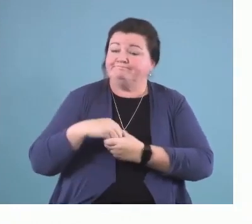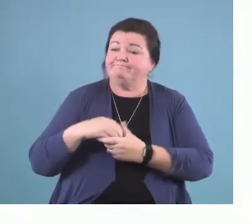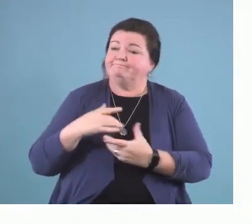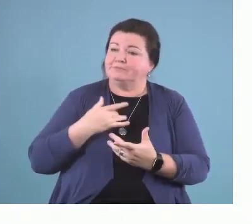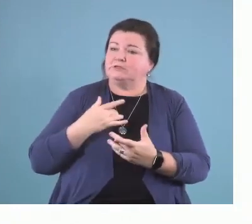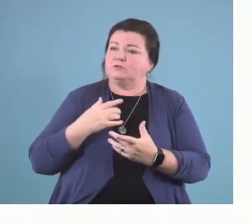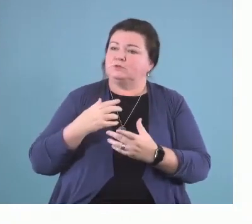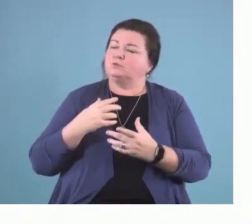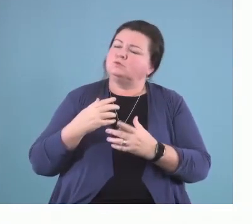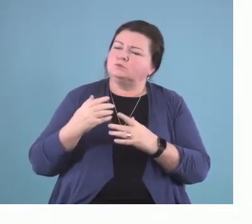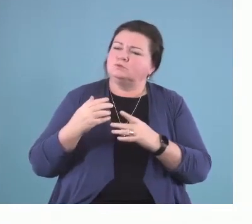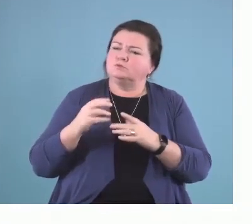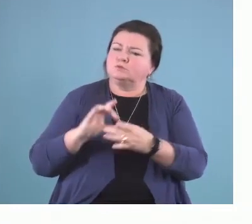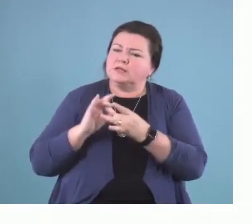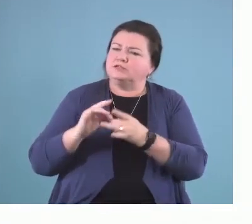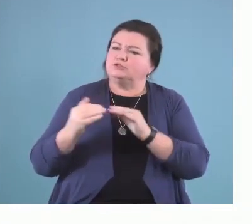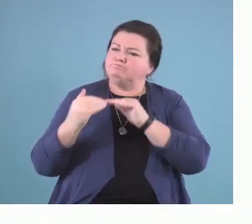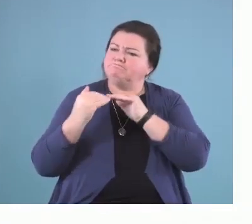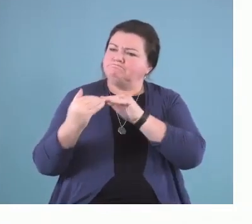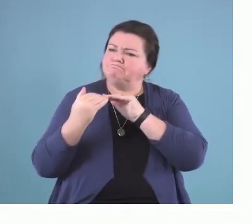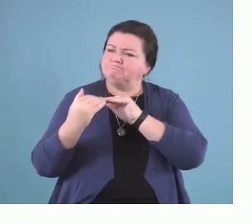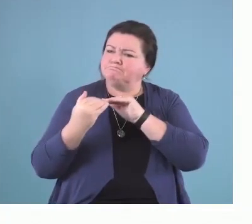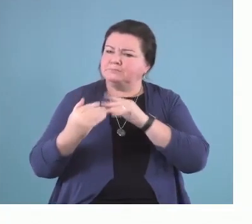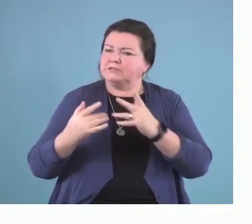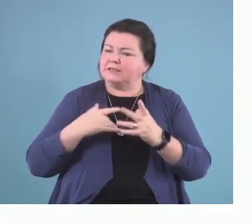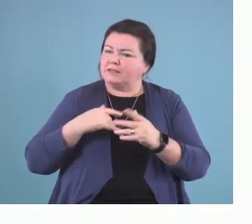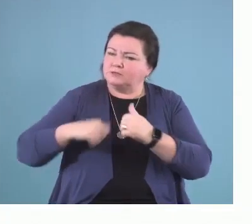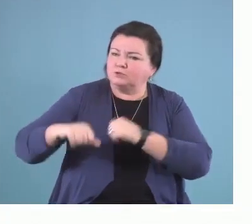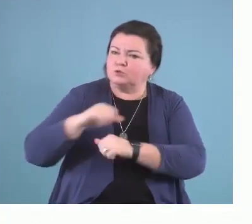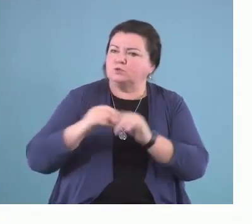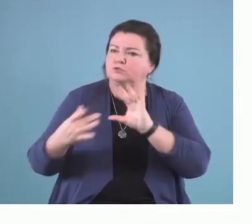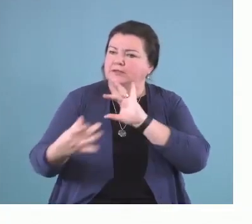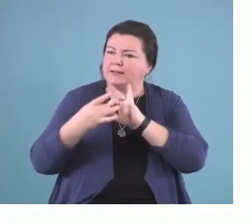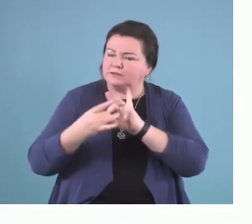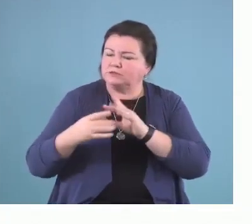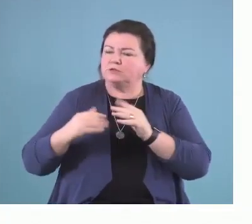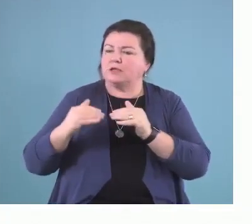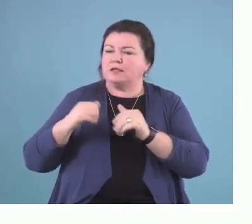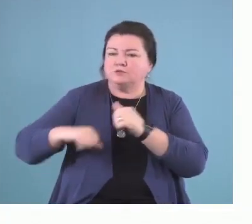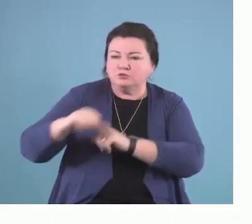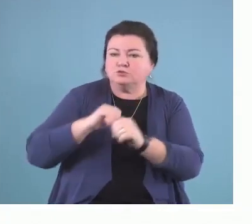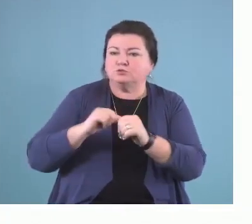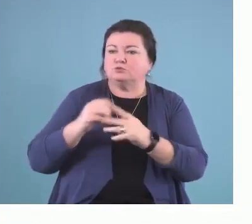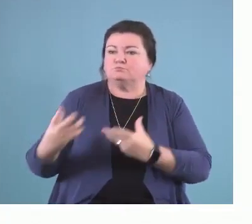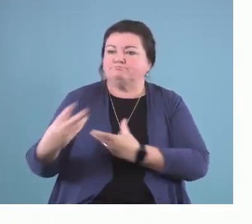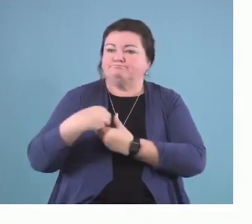that build social connections and social engagement. And ultimately, inclusion.